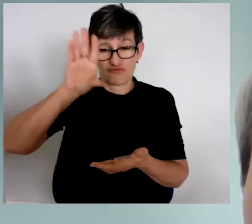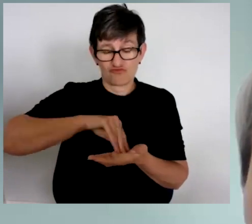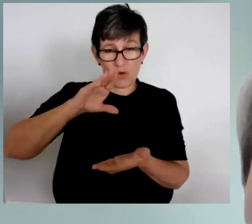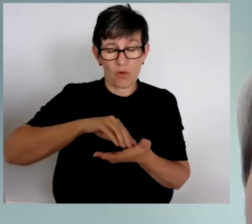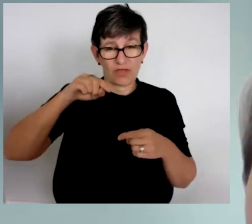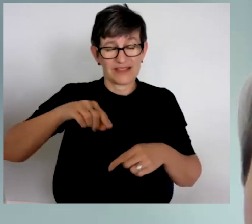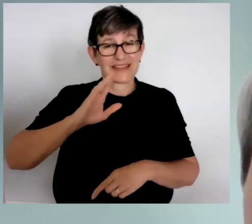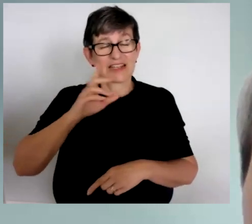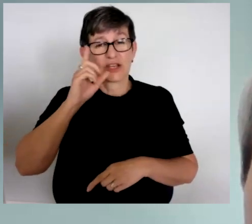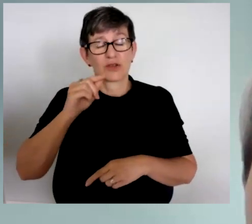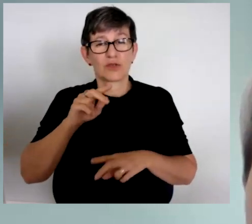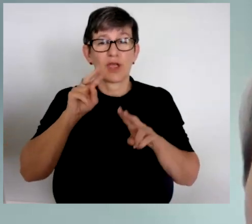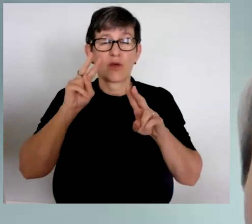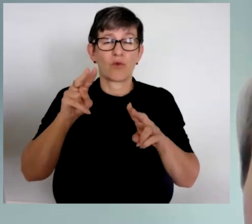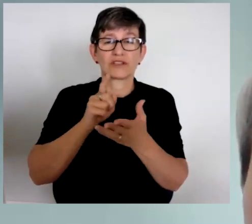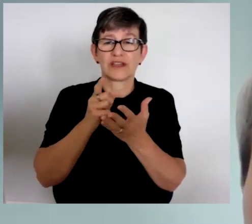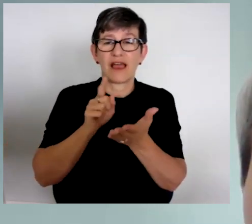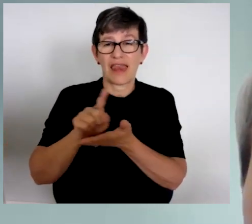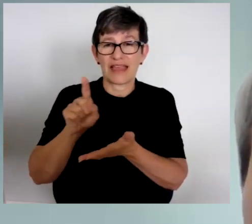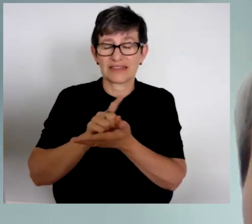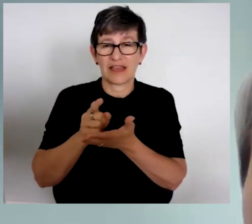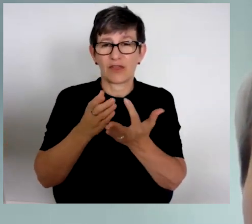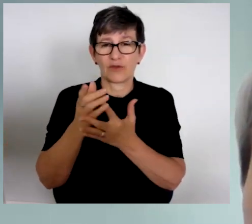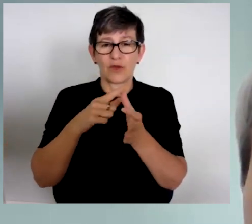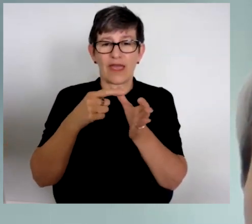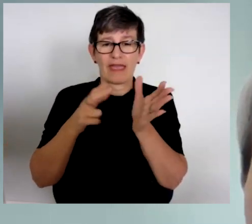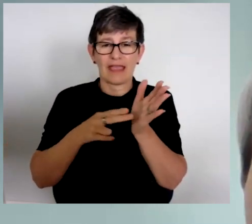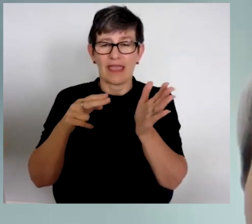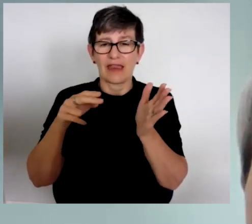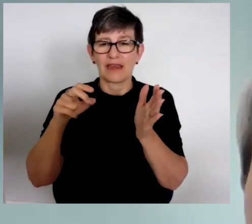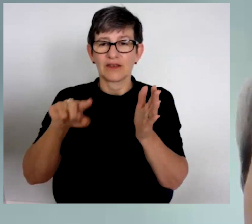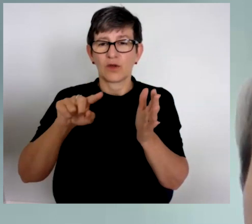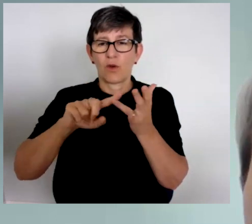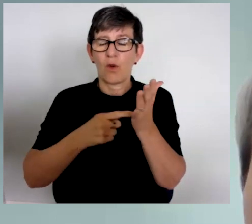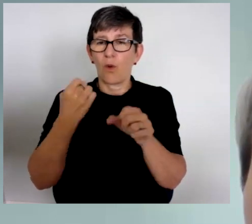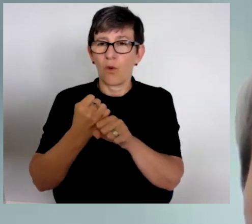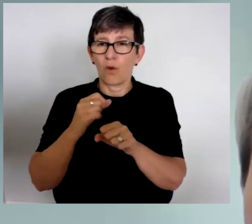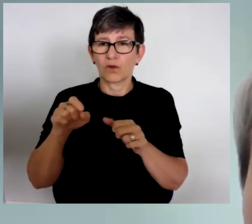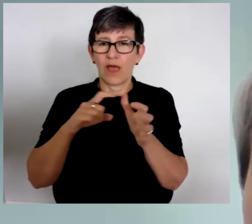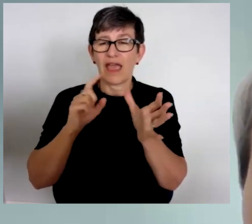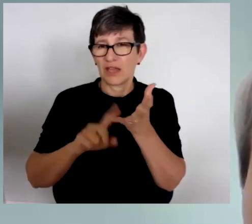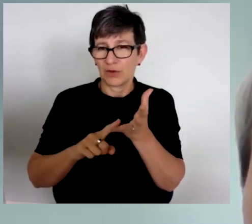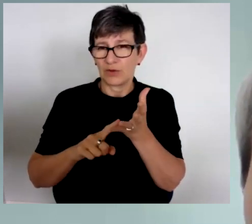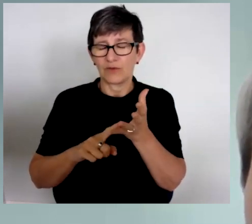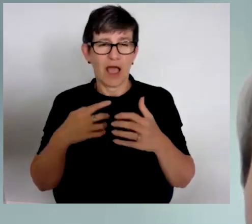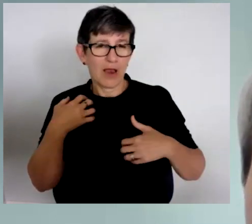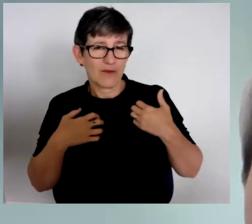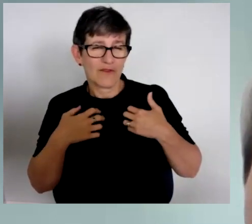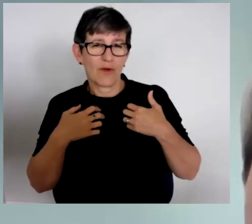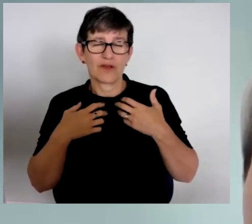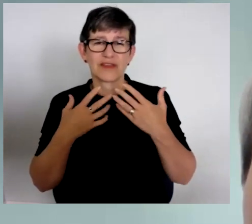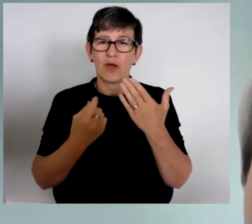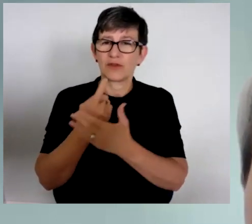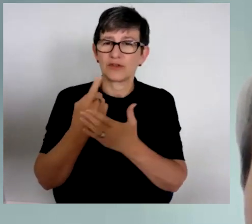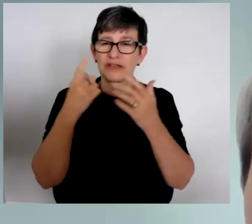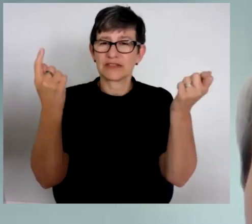available at a later date via acan.org.au. And I look forward to the opportunity to celebrate more of the